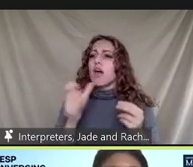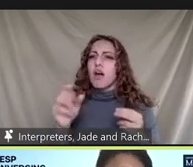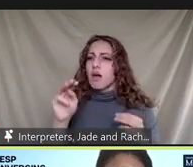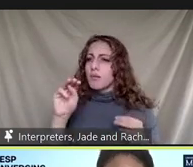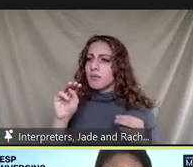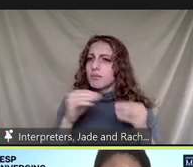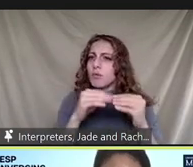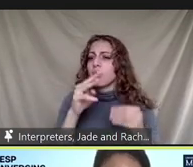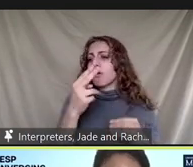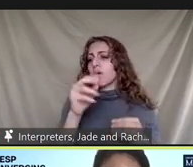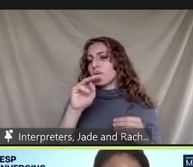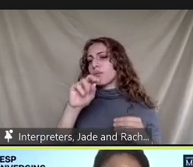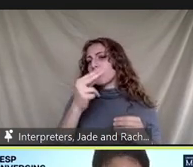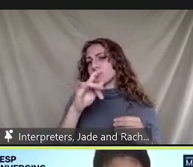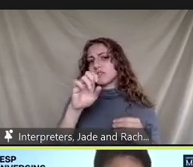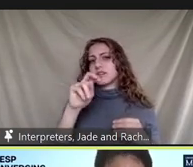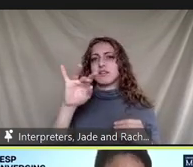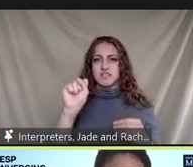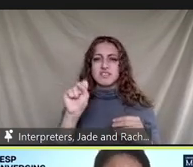please go to the next slide